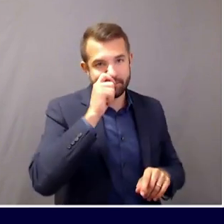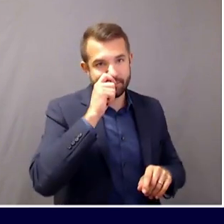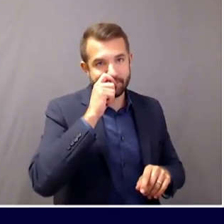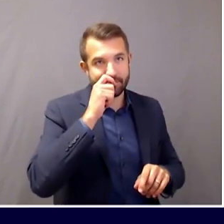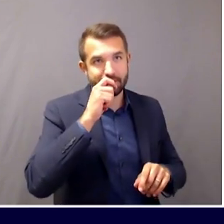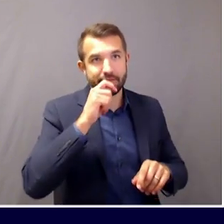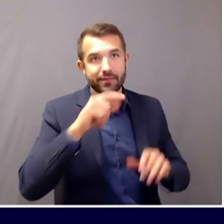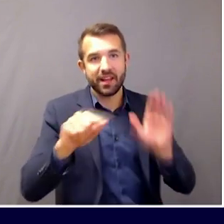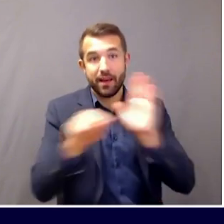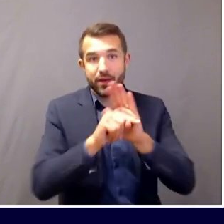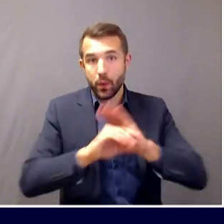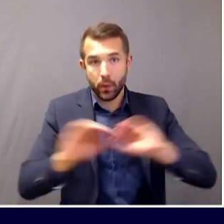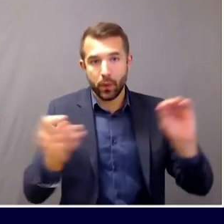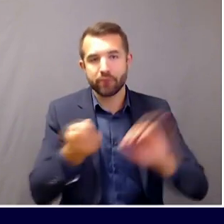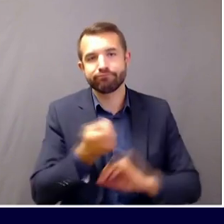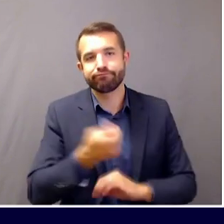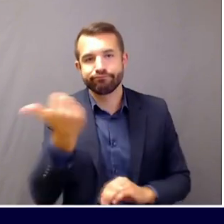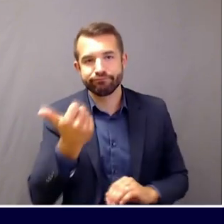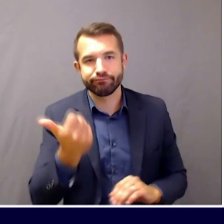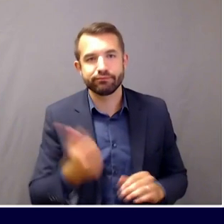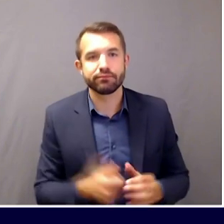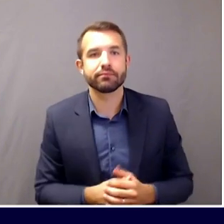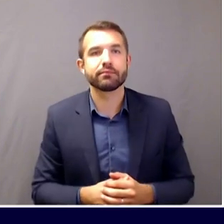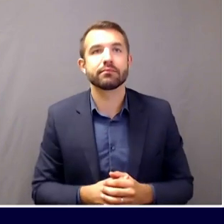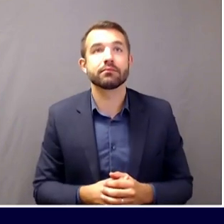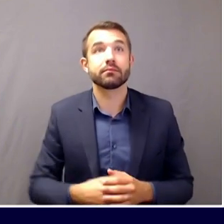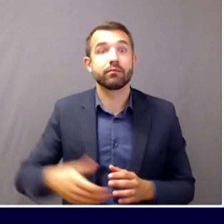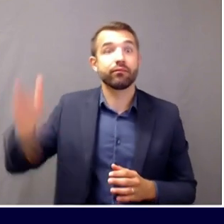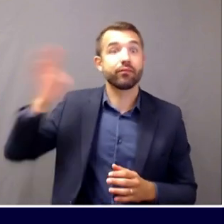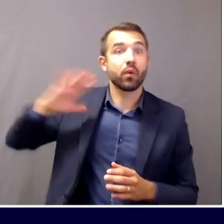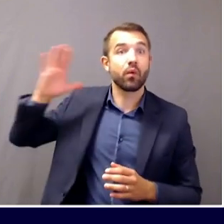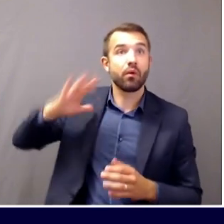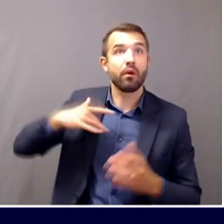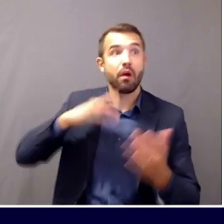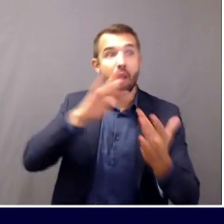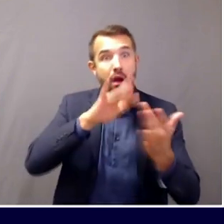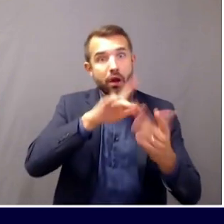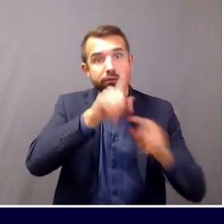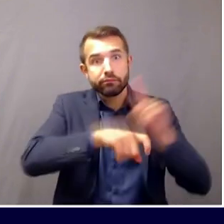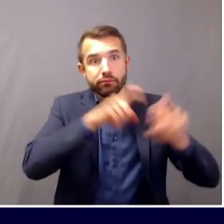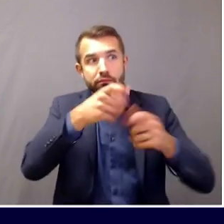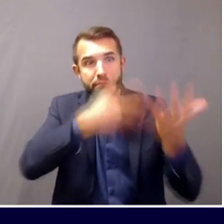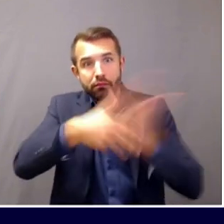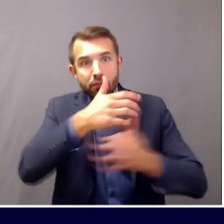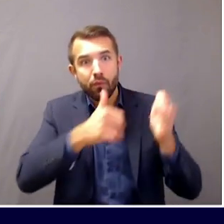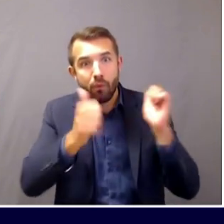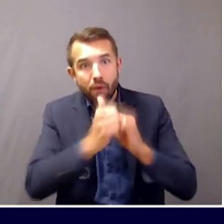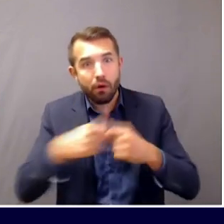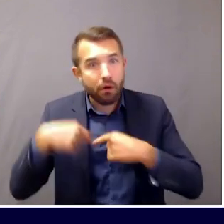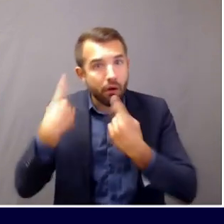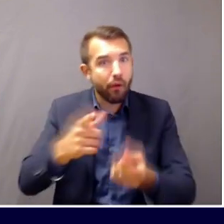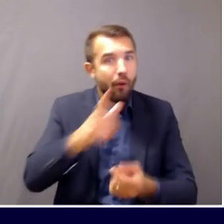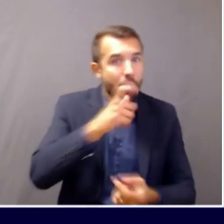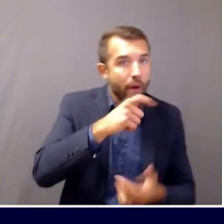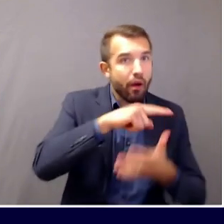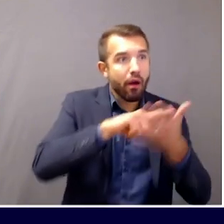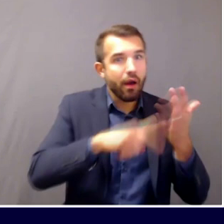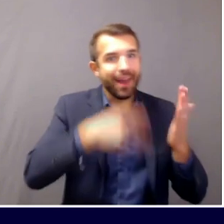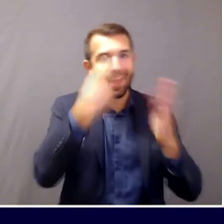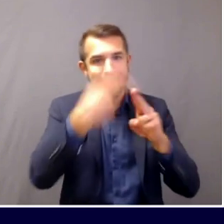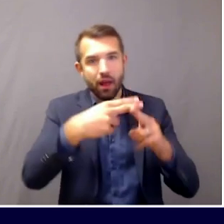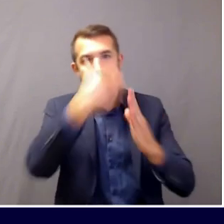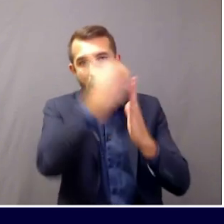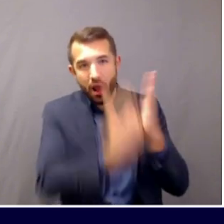so they were initially classified as a probable case because they were a close contact of a confirmed case and had symptoms.